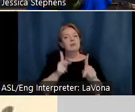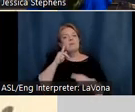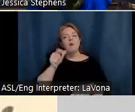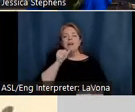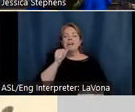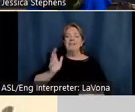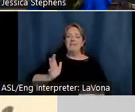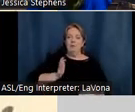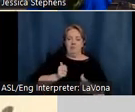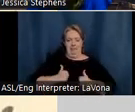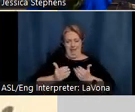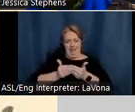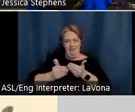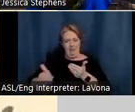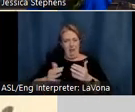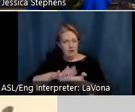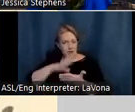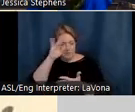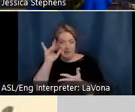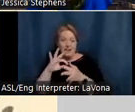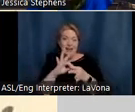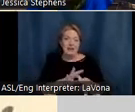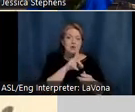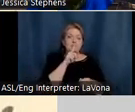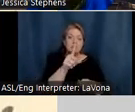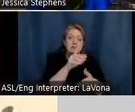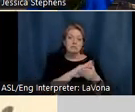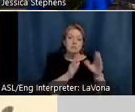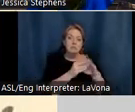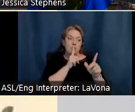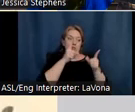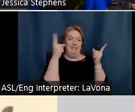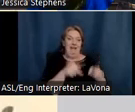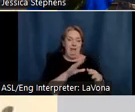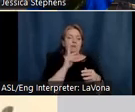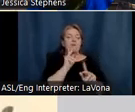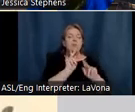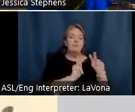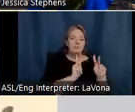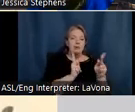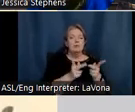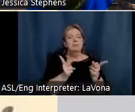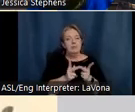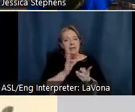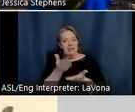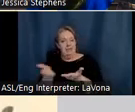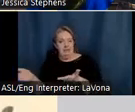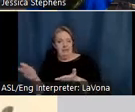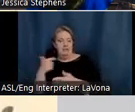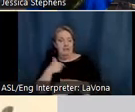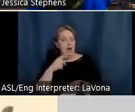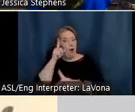the stories of real people, places, and things. Our vision is to be the leader in lifelong learning